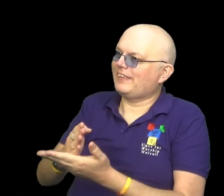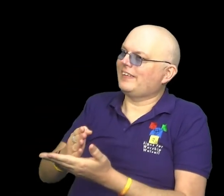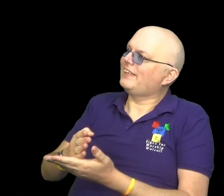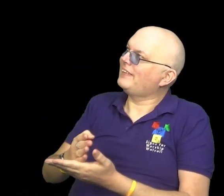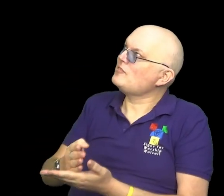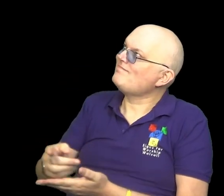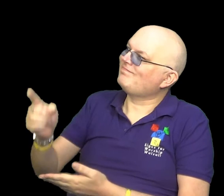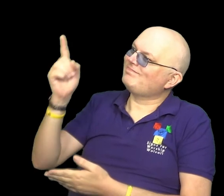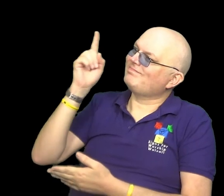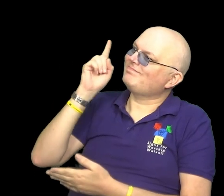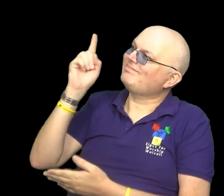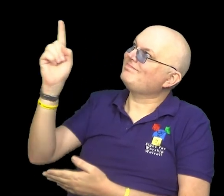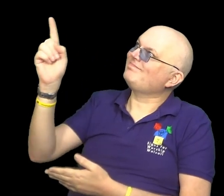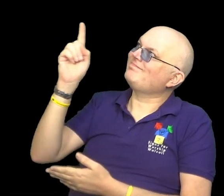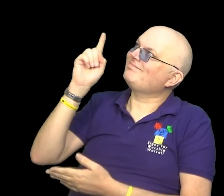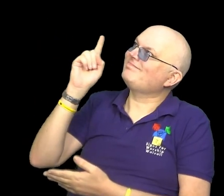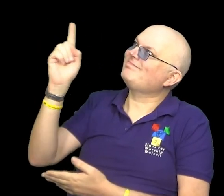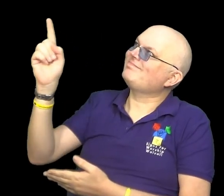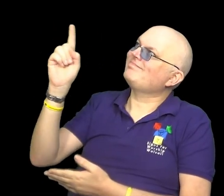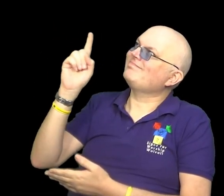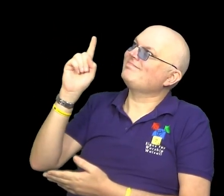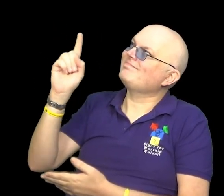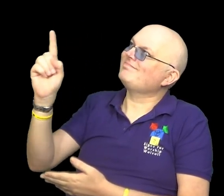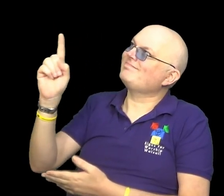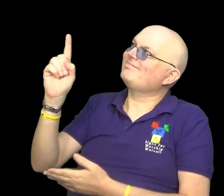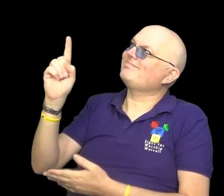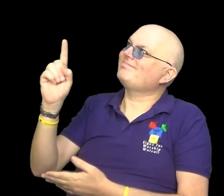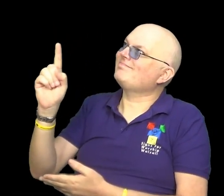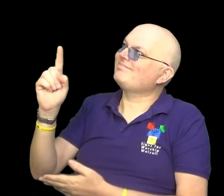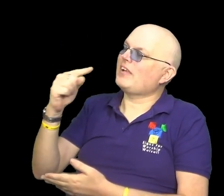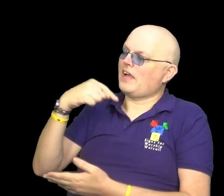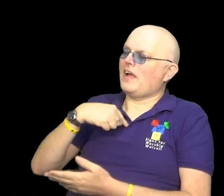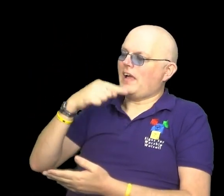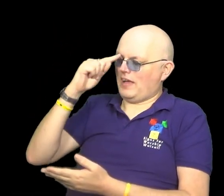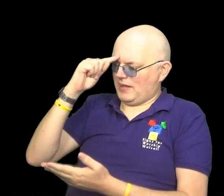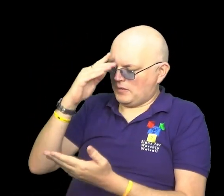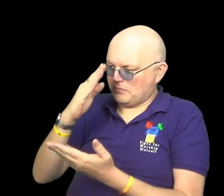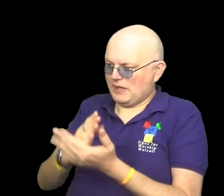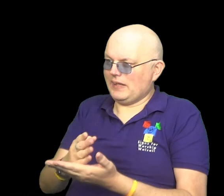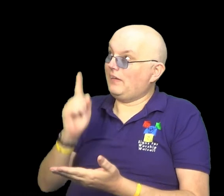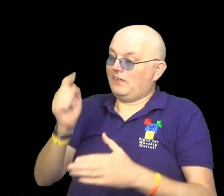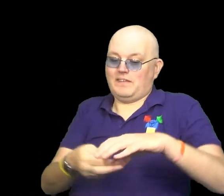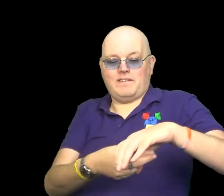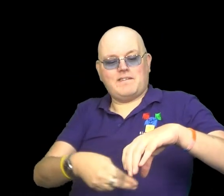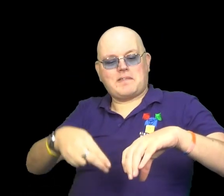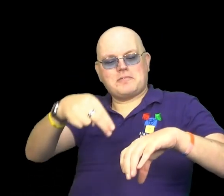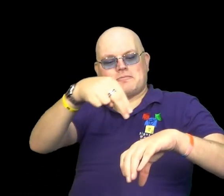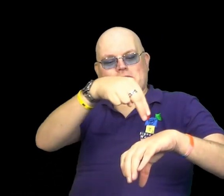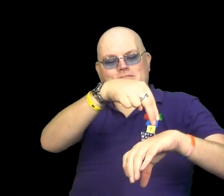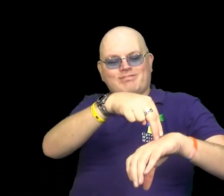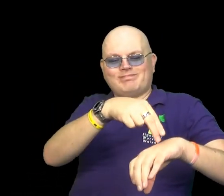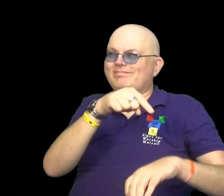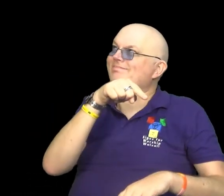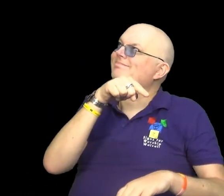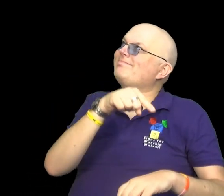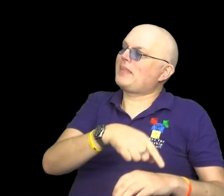God is three in one. I believe